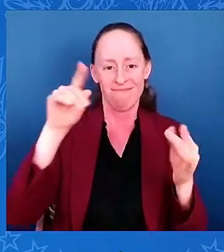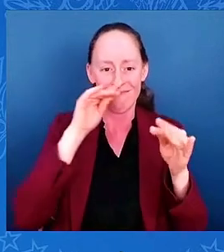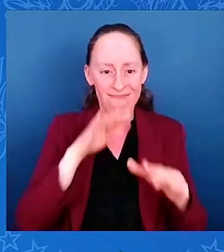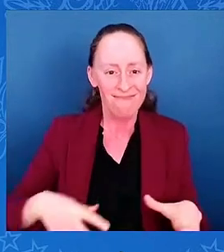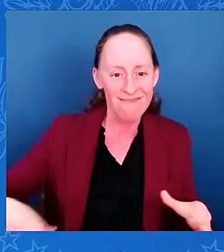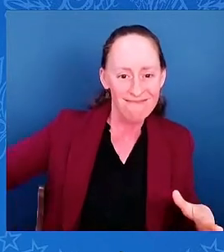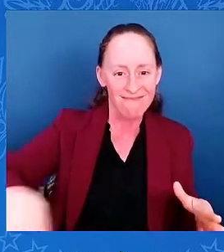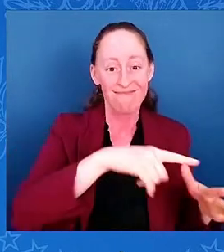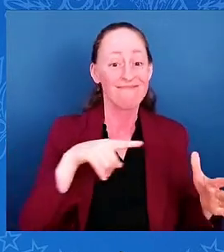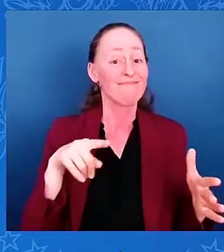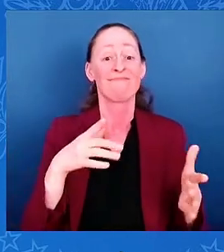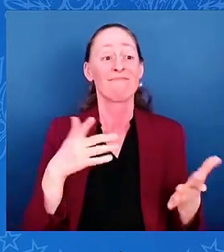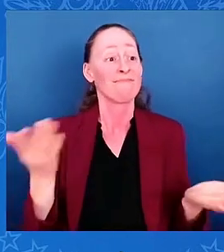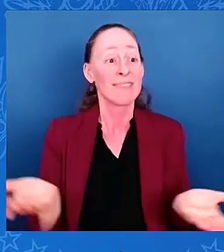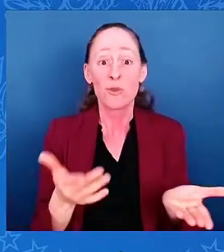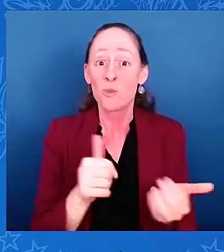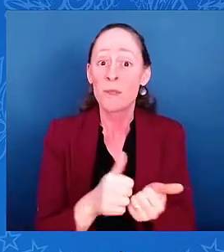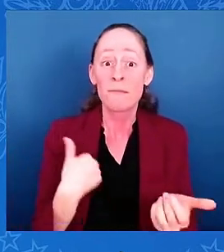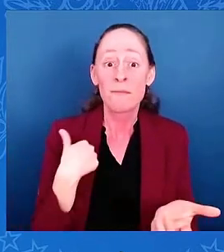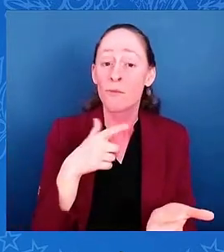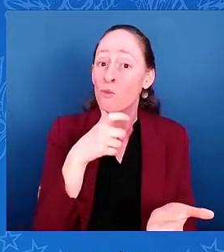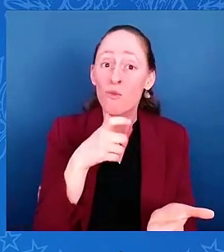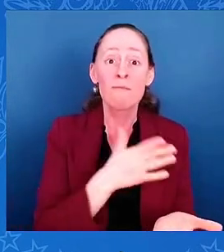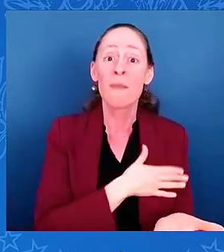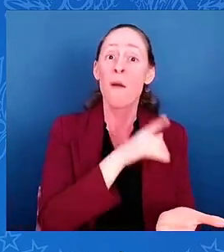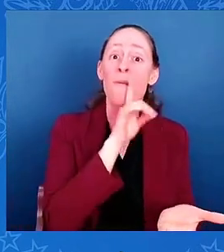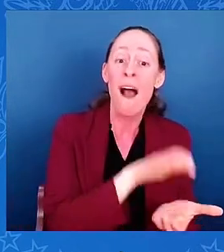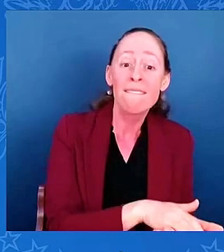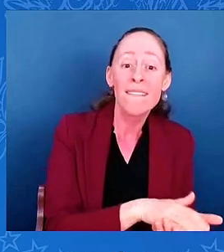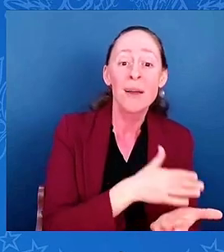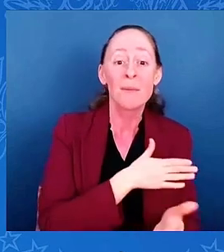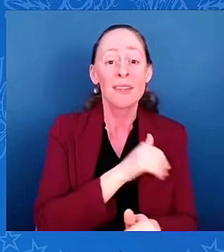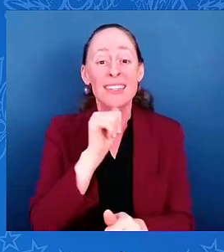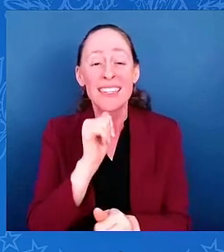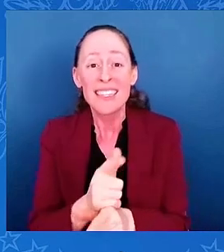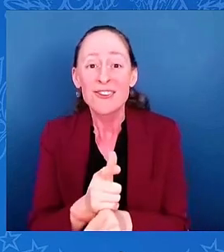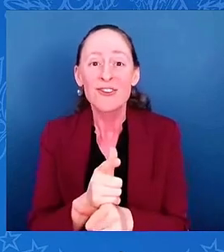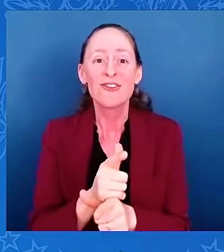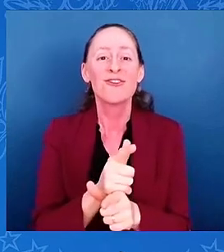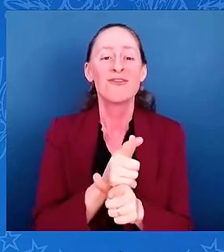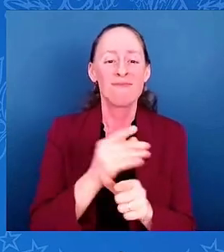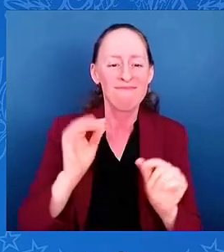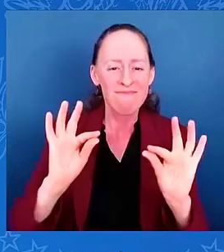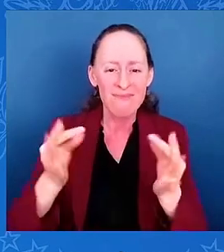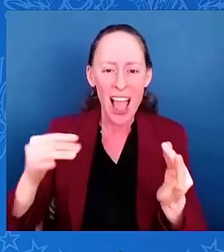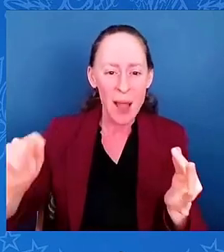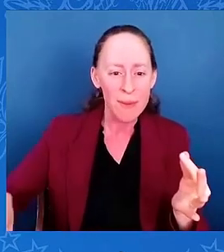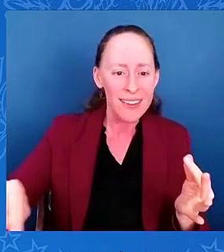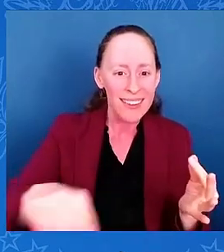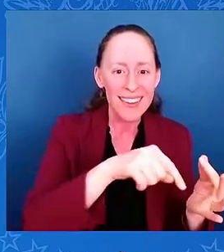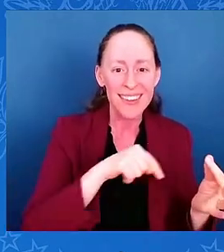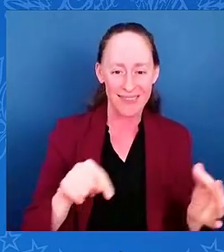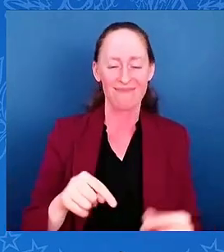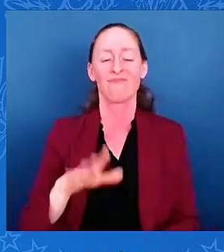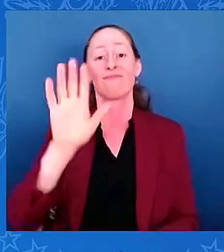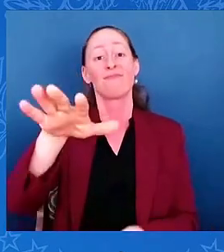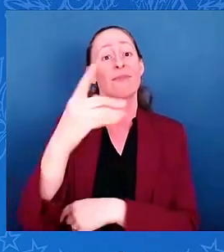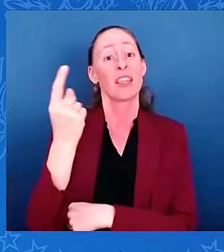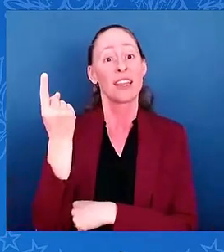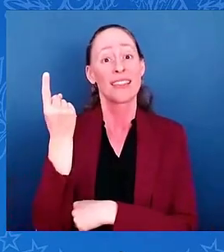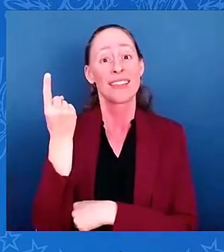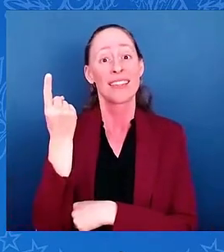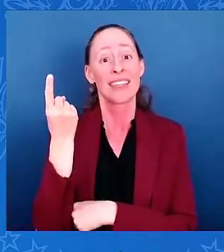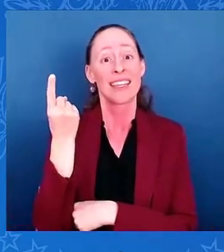Sharon, and several members of our extended family. One year ago, it so happened that the team visited the White House